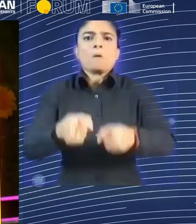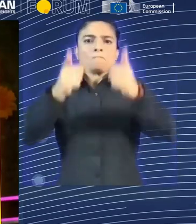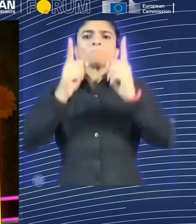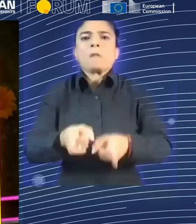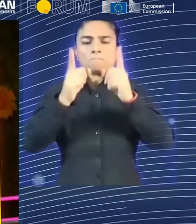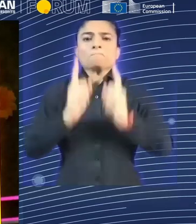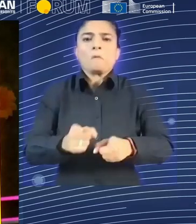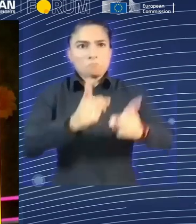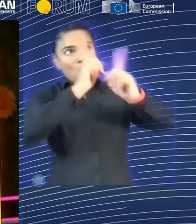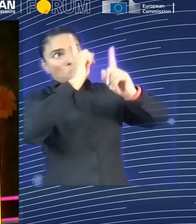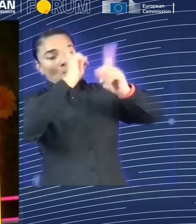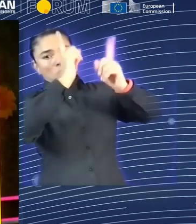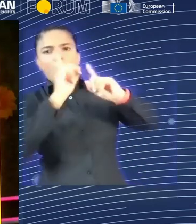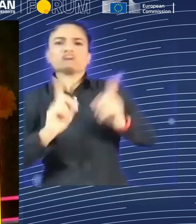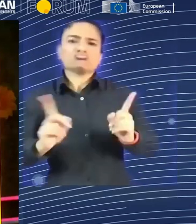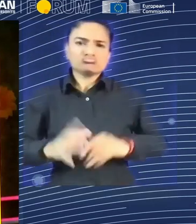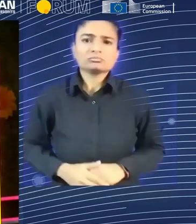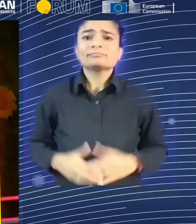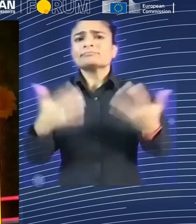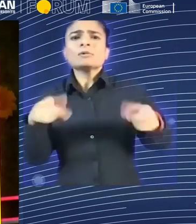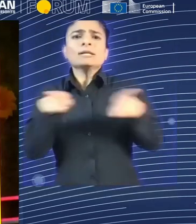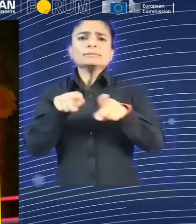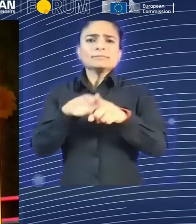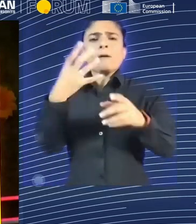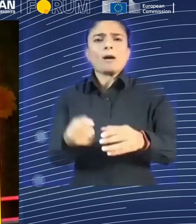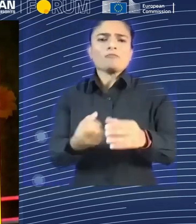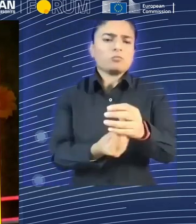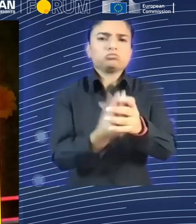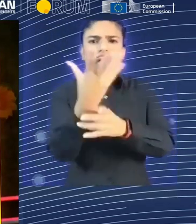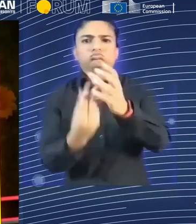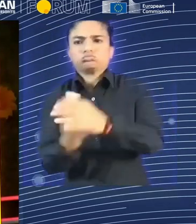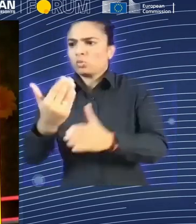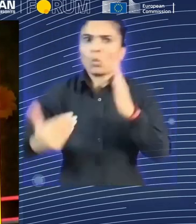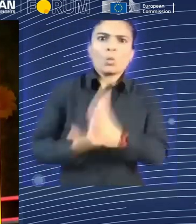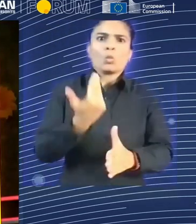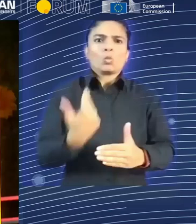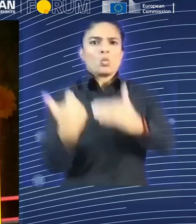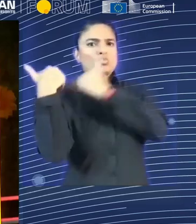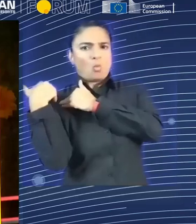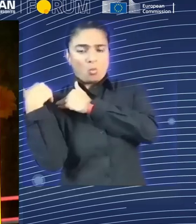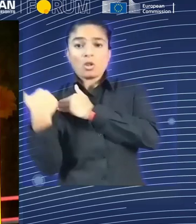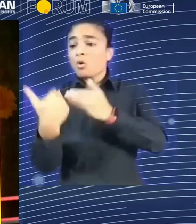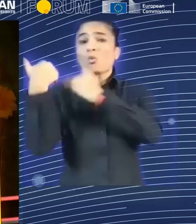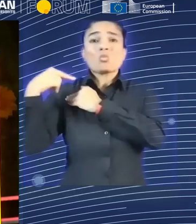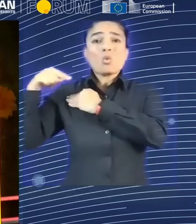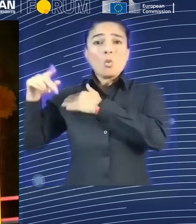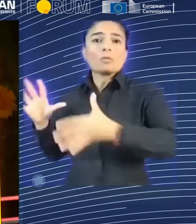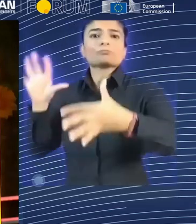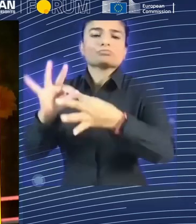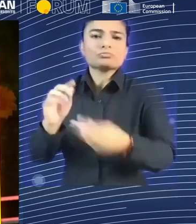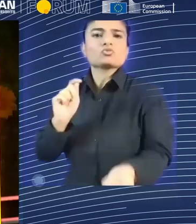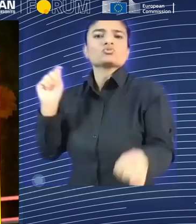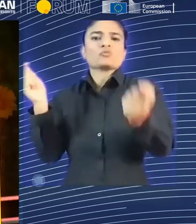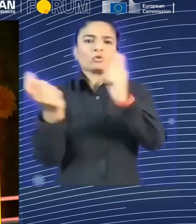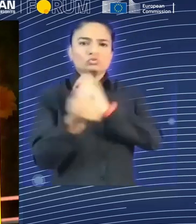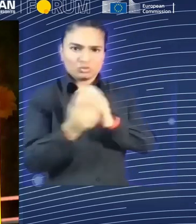you know, around that transformation kind of element. That, you know, how do you kind of reinvent, if you want, what